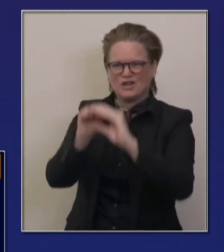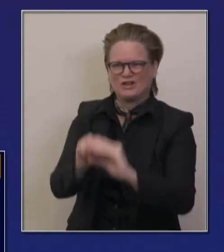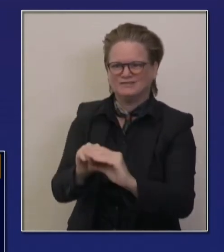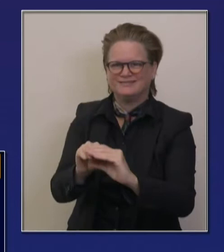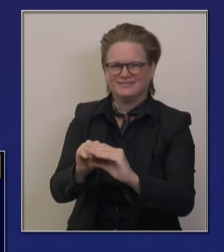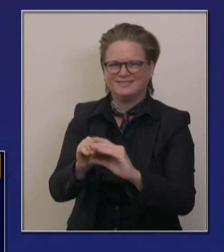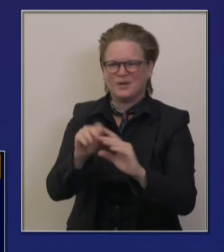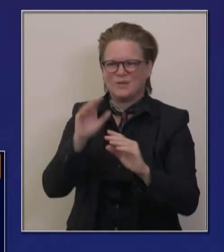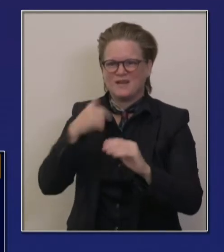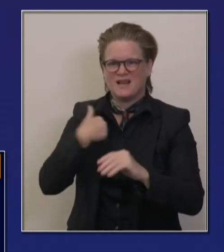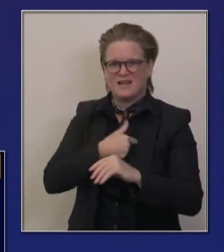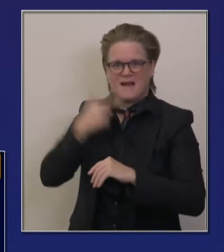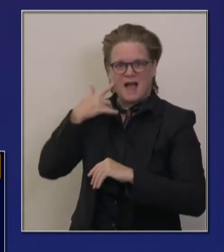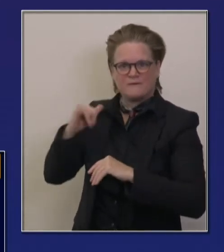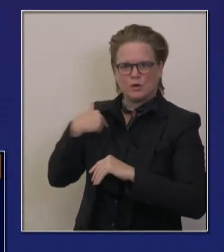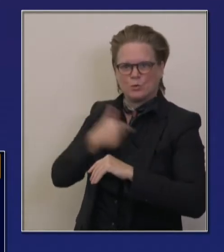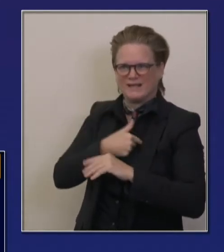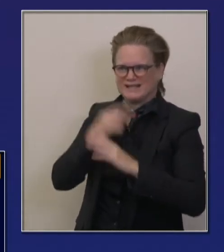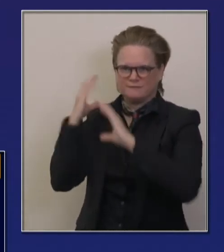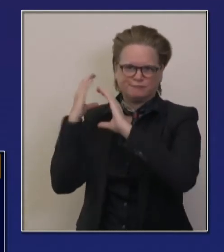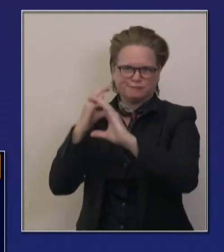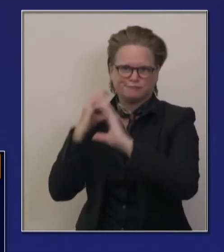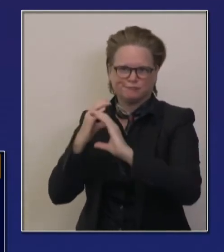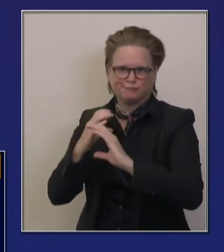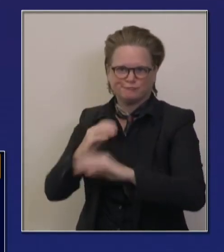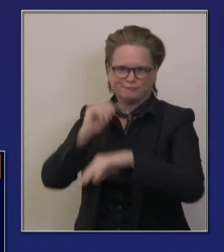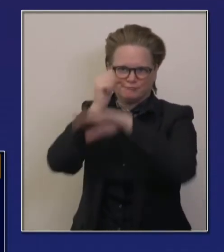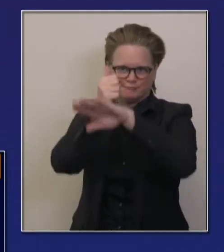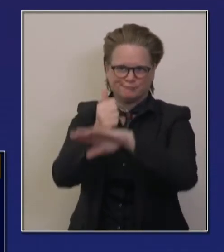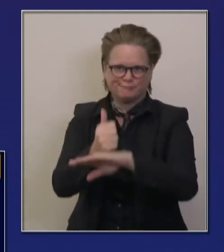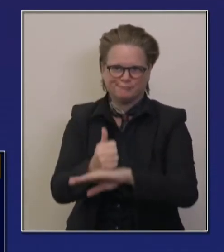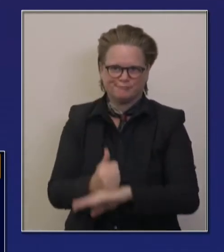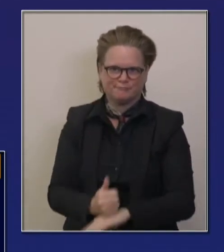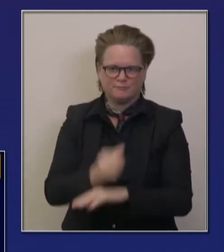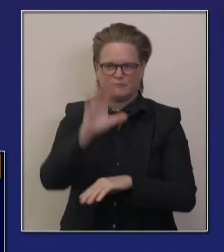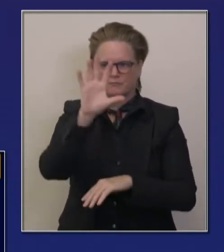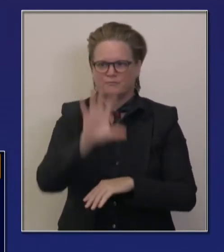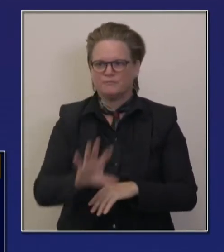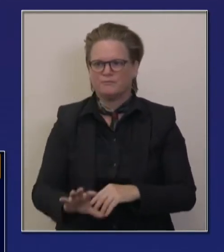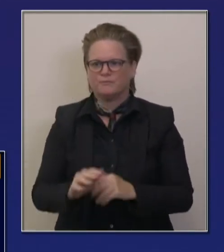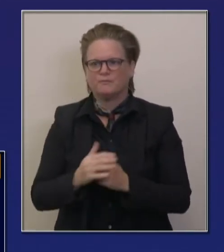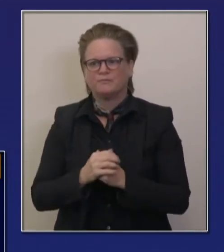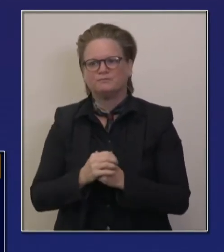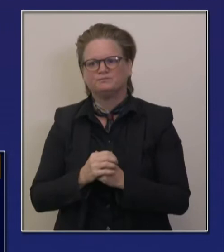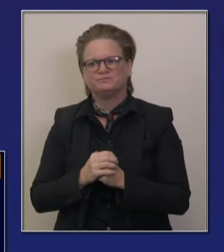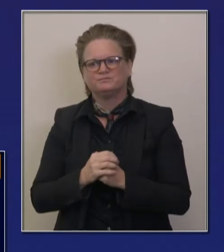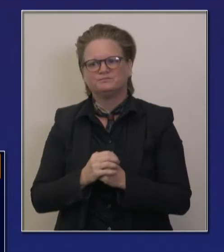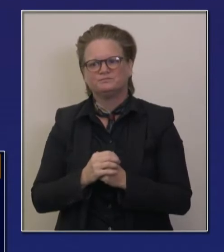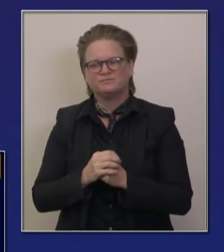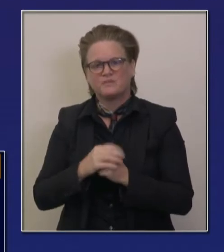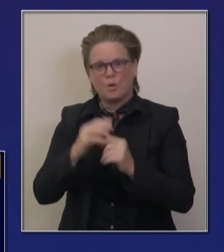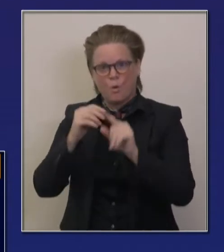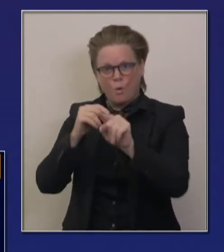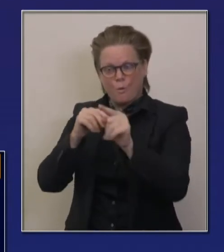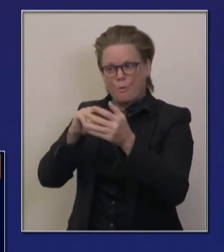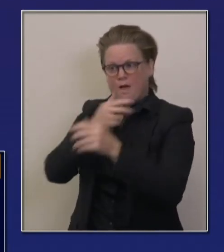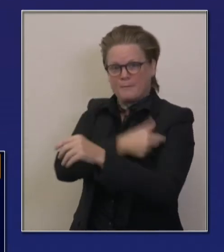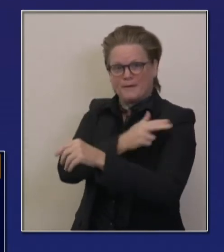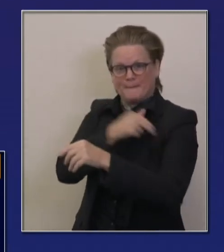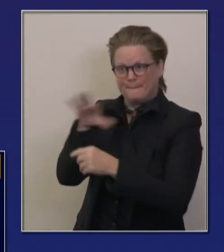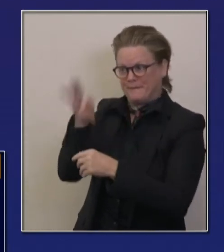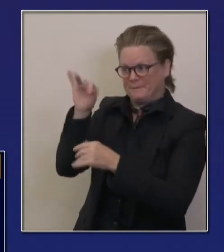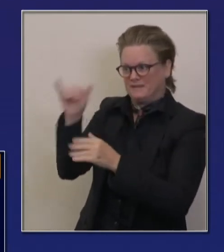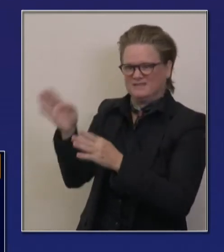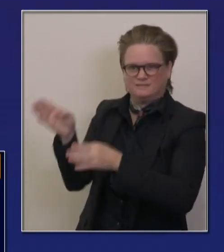and we'll get to your questions, that vaccine is received by the provider. They have obvious storage on site that is